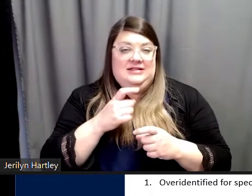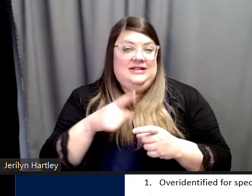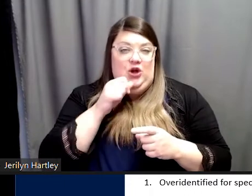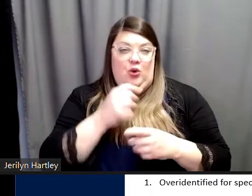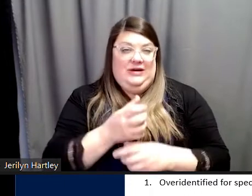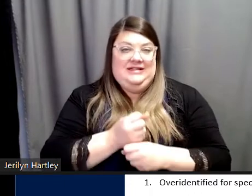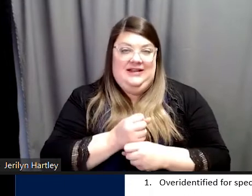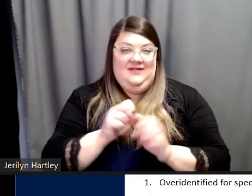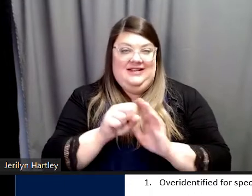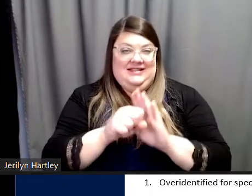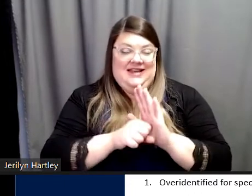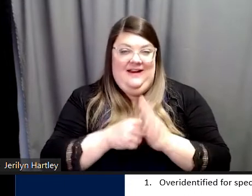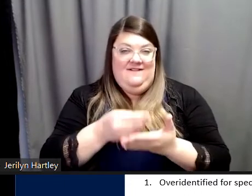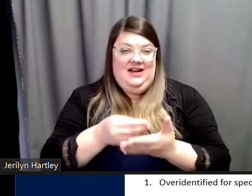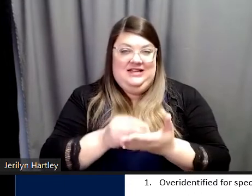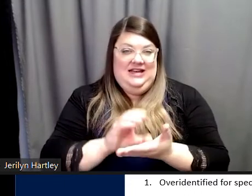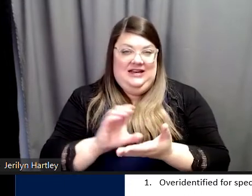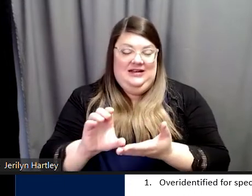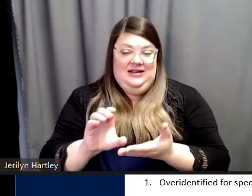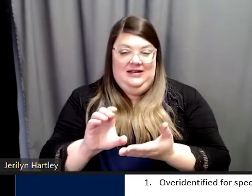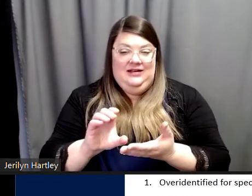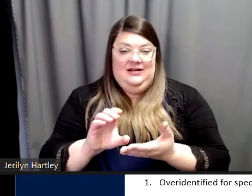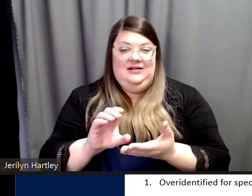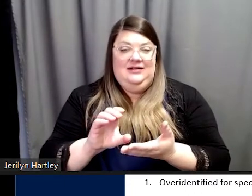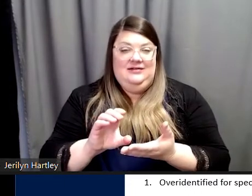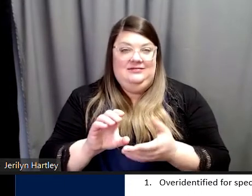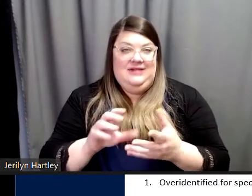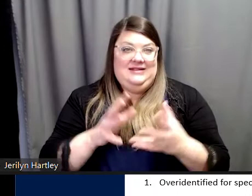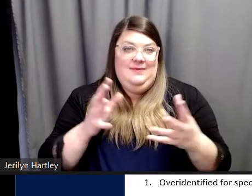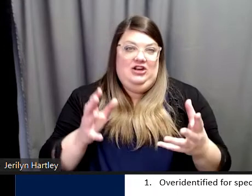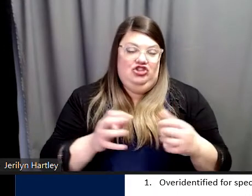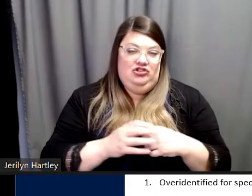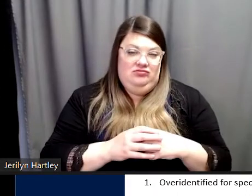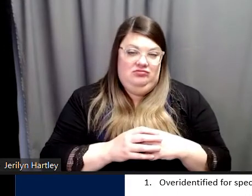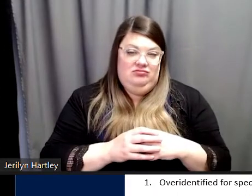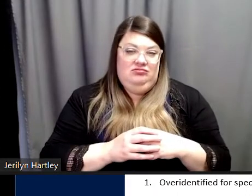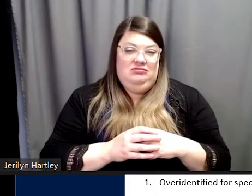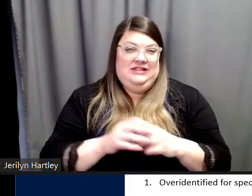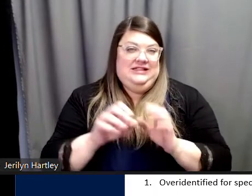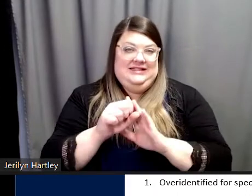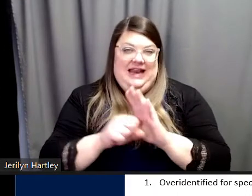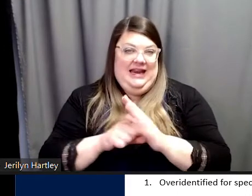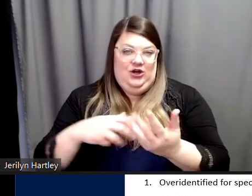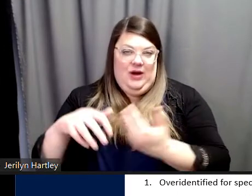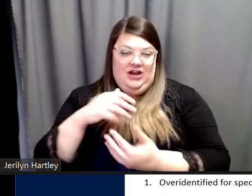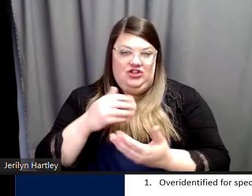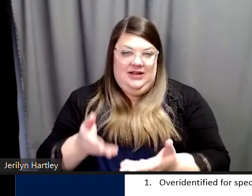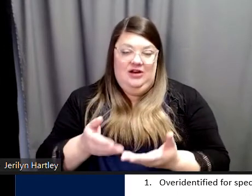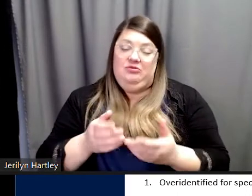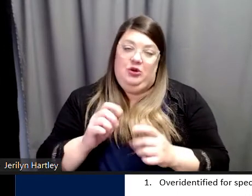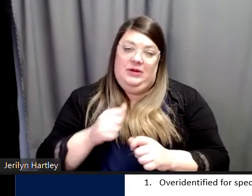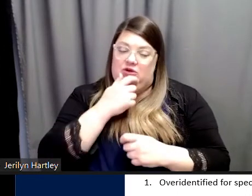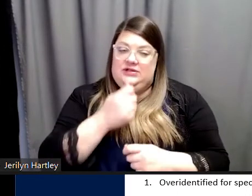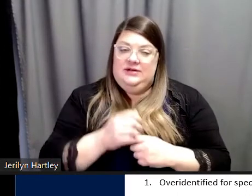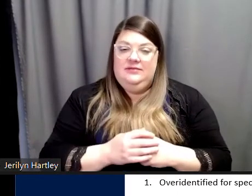receive the state funding, or the as much state interaction there. So I think